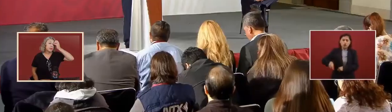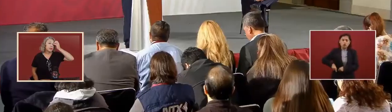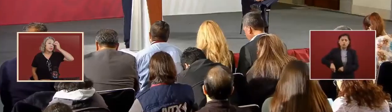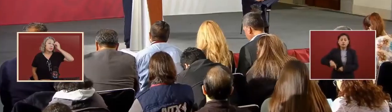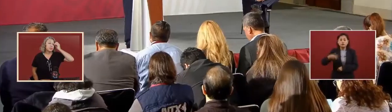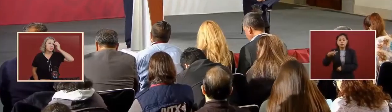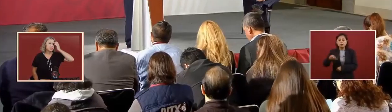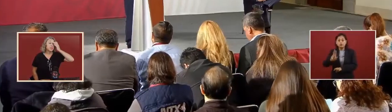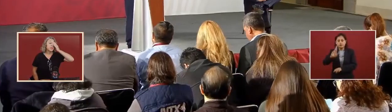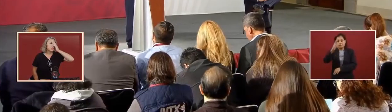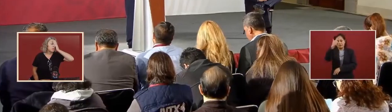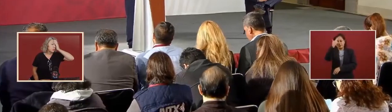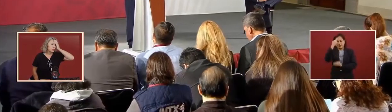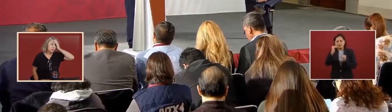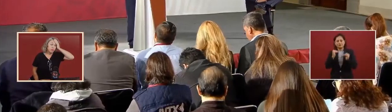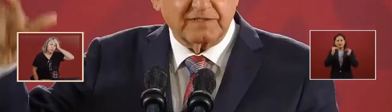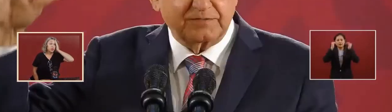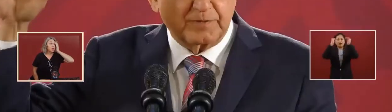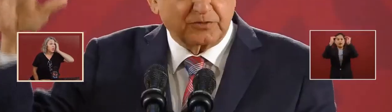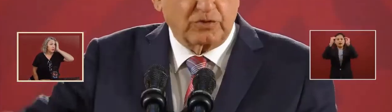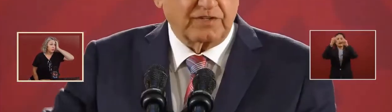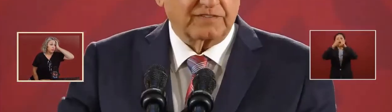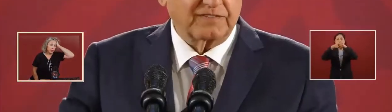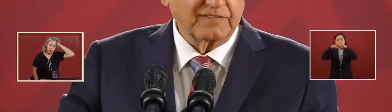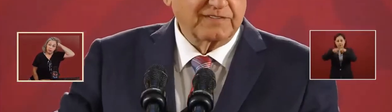we have problems with inspectors